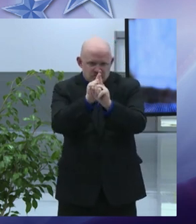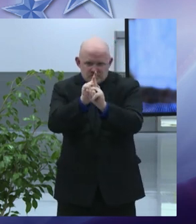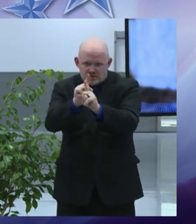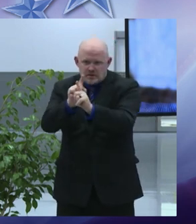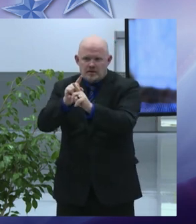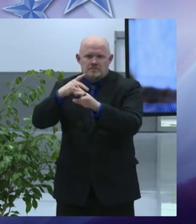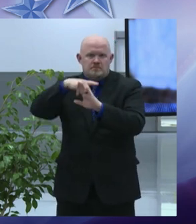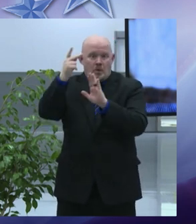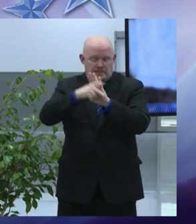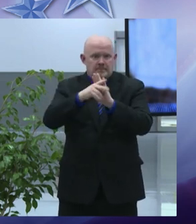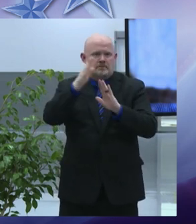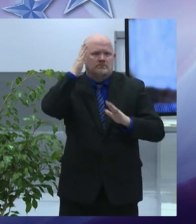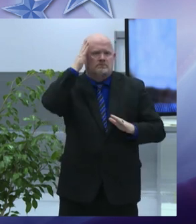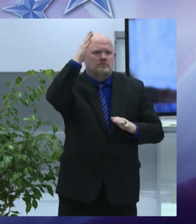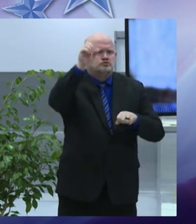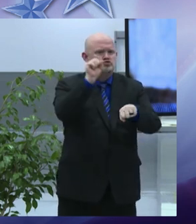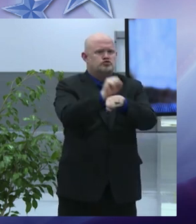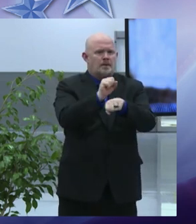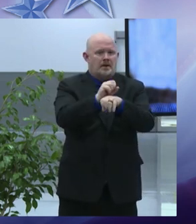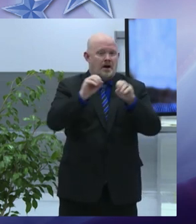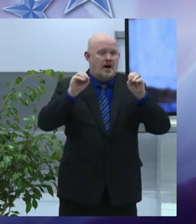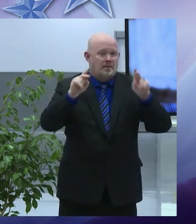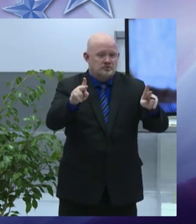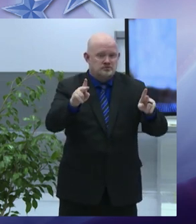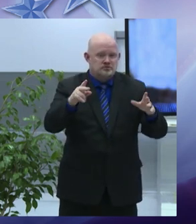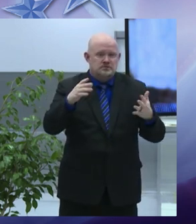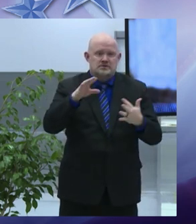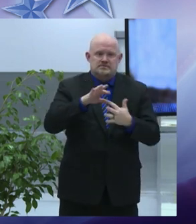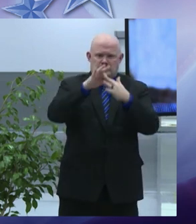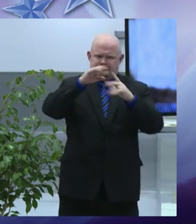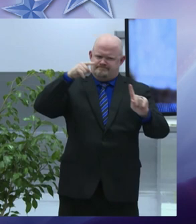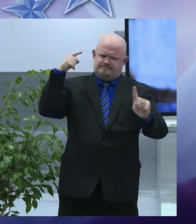farrow for her dedication and leadership in this important program